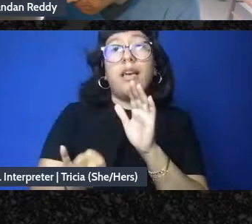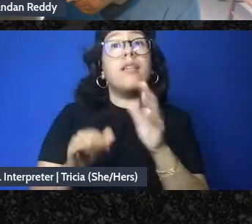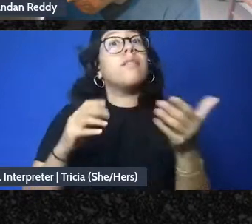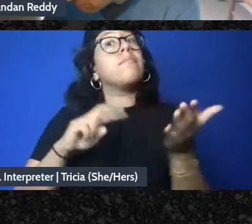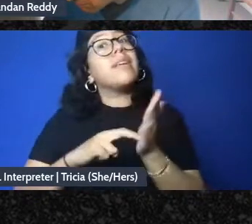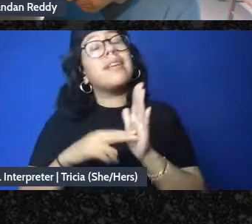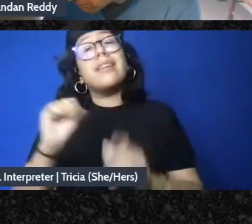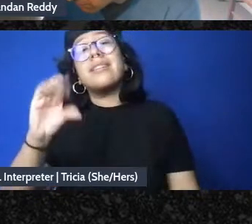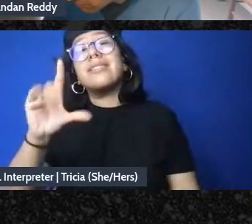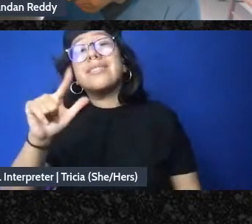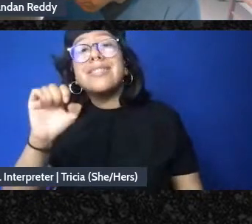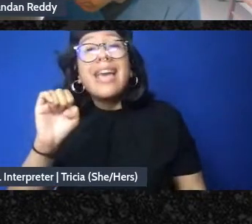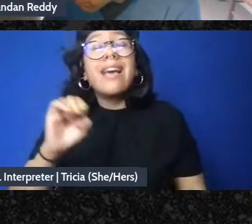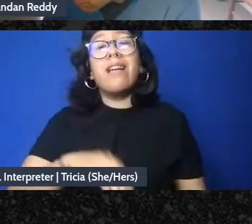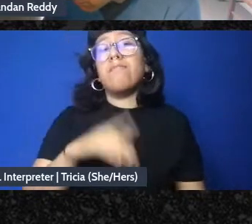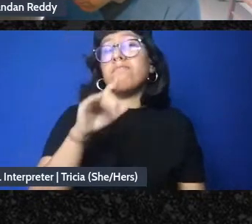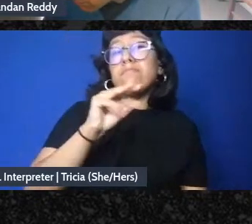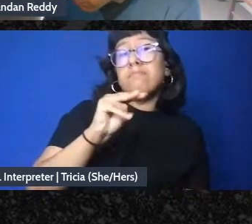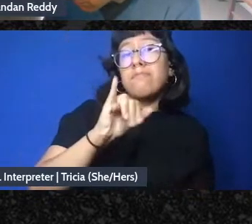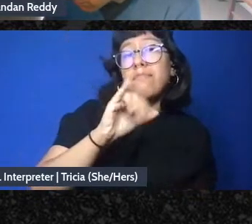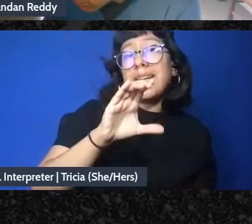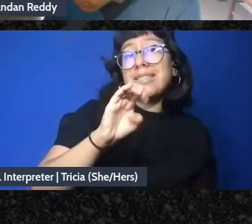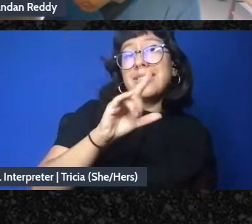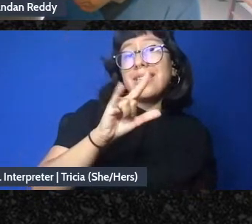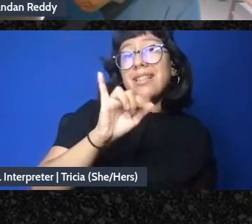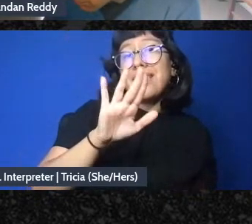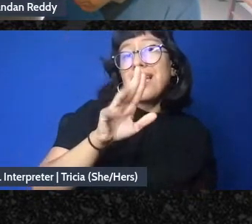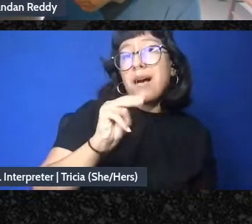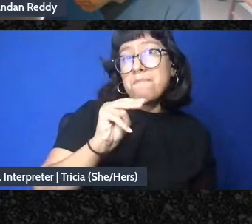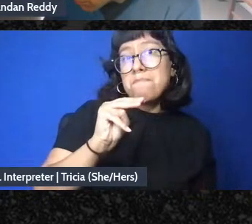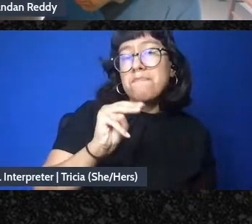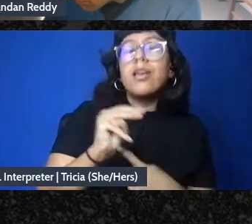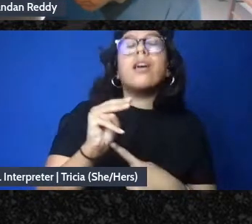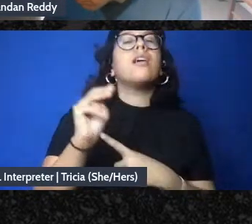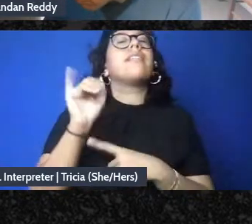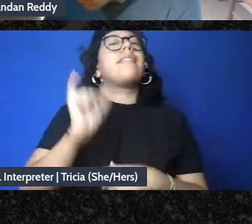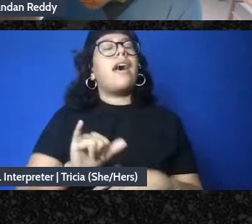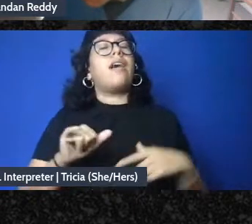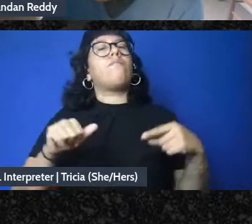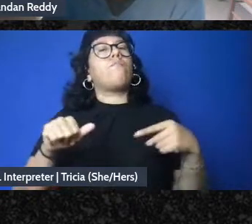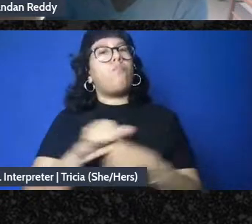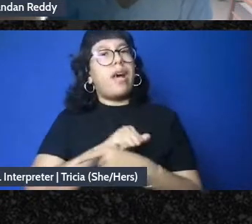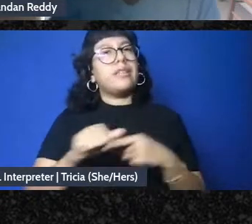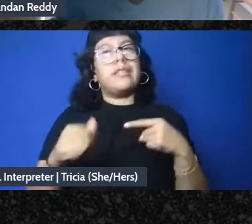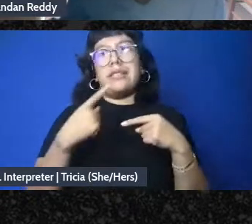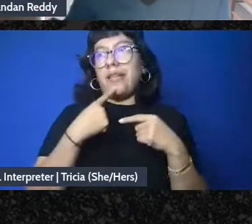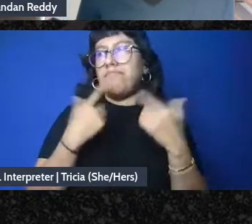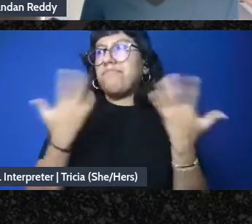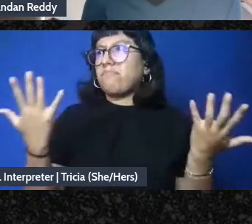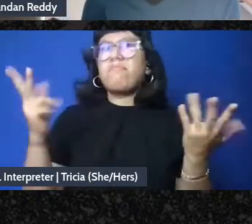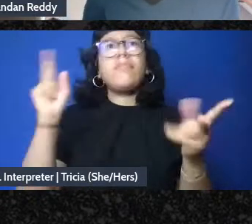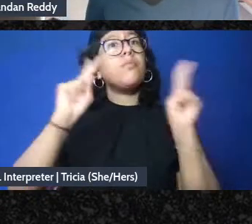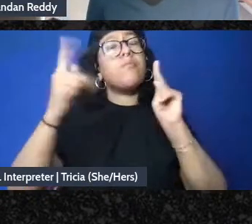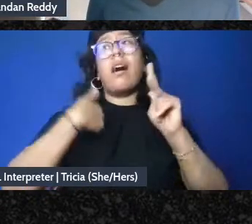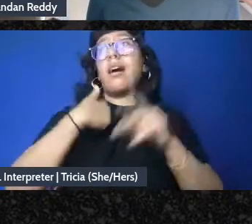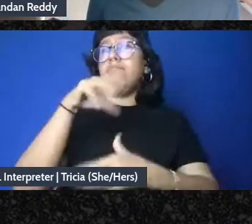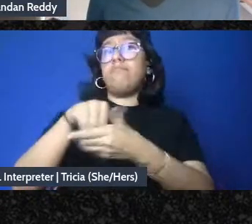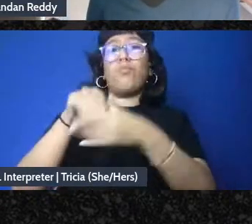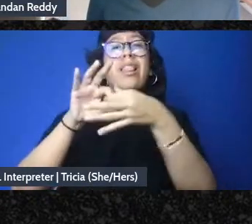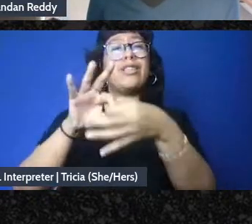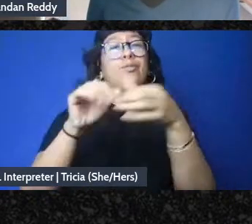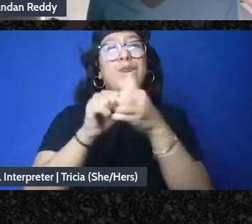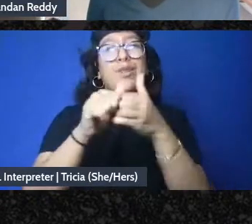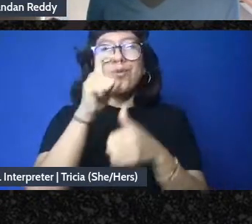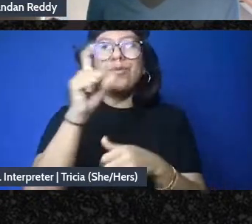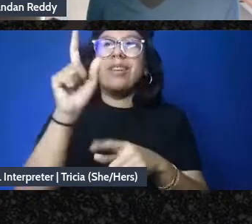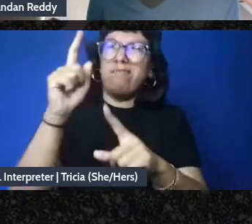scale whether it's mycelium I do think we need to have that practice of saying there are people who I'm in relationship with who can hold